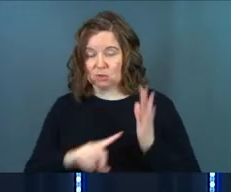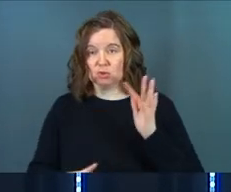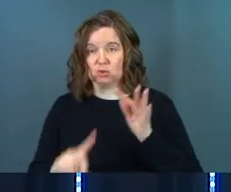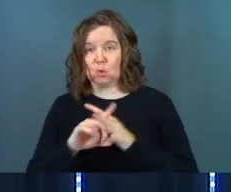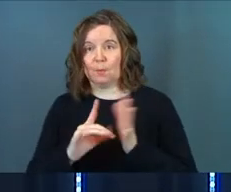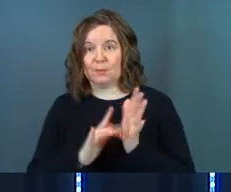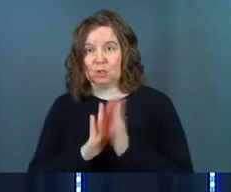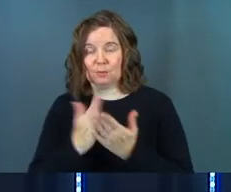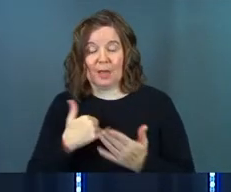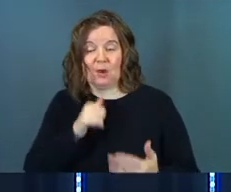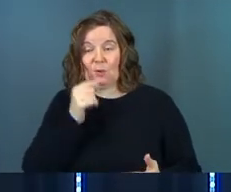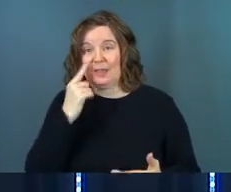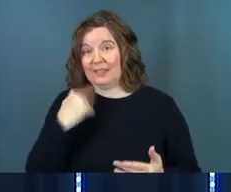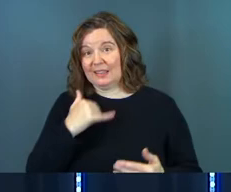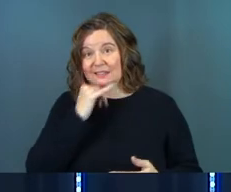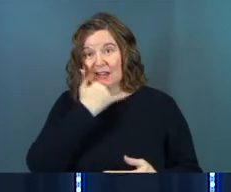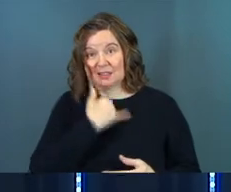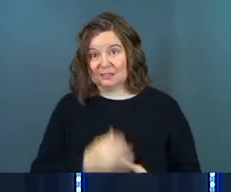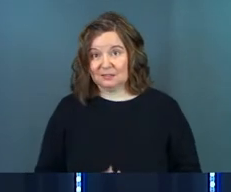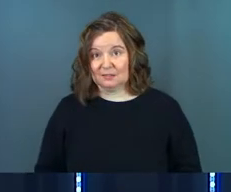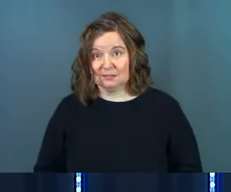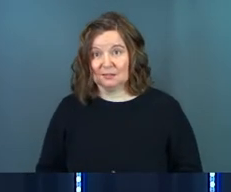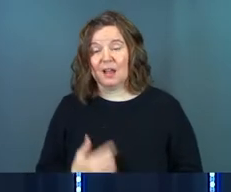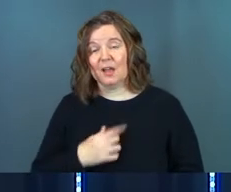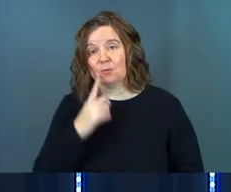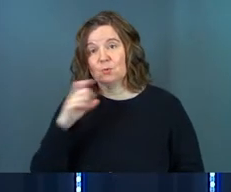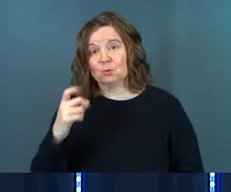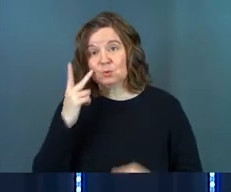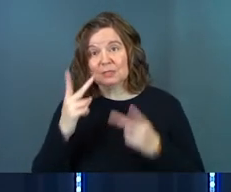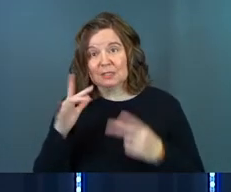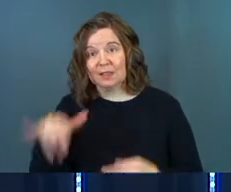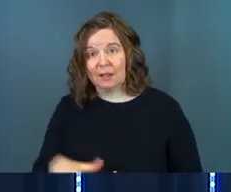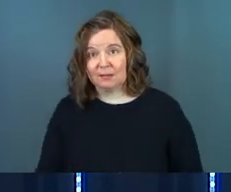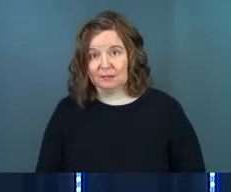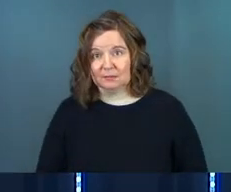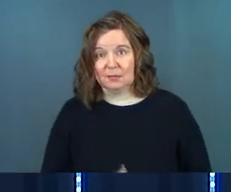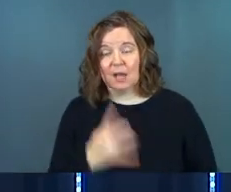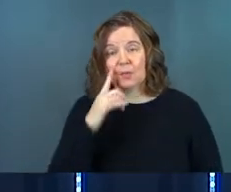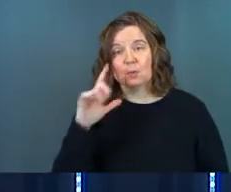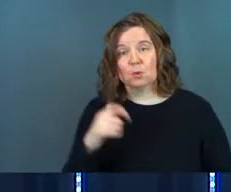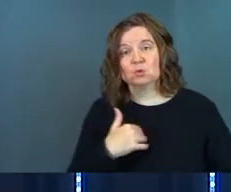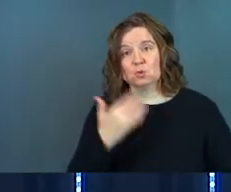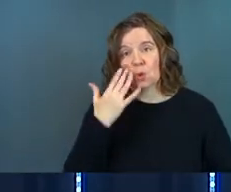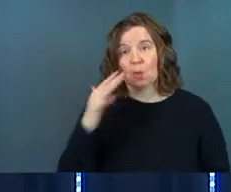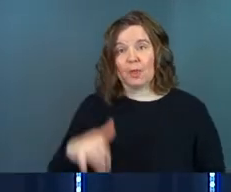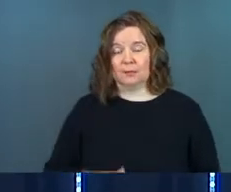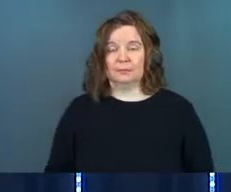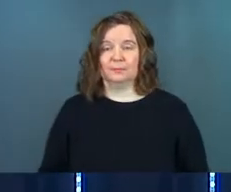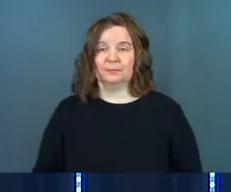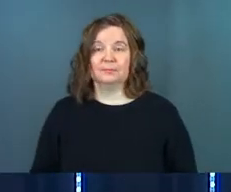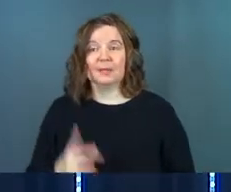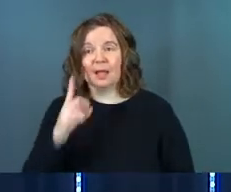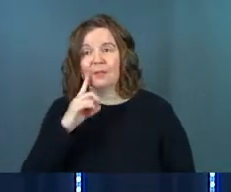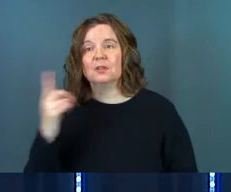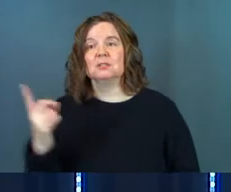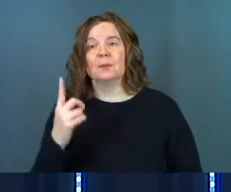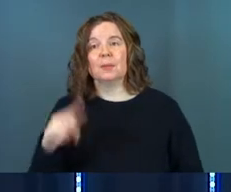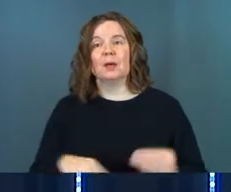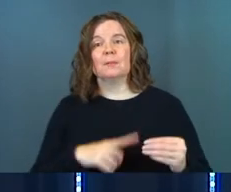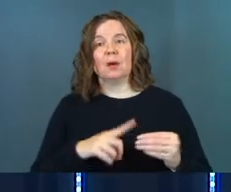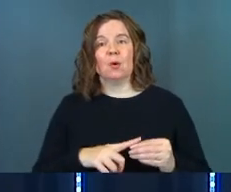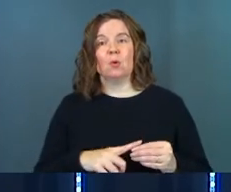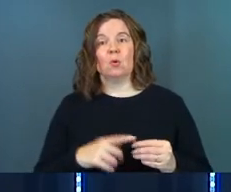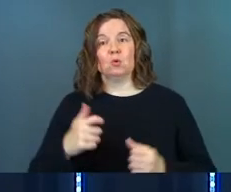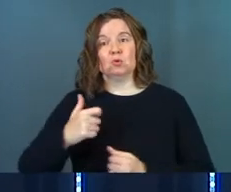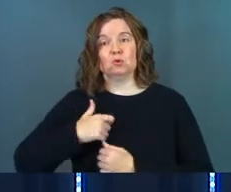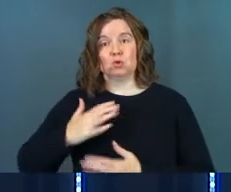show up in the scripture. I don't think that's an accident. I think we're supposed to see that. I think we're supposed to know that. I think there's something about